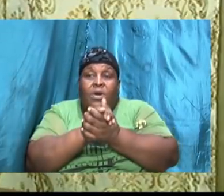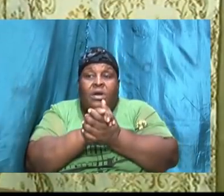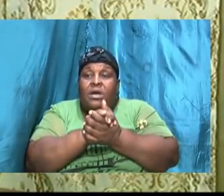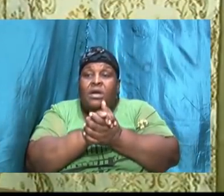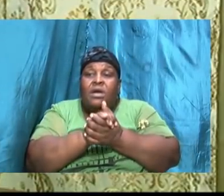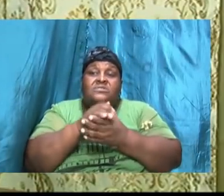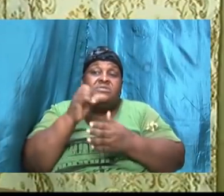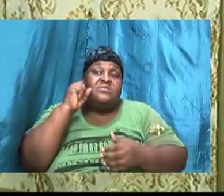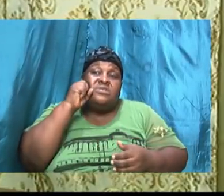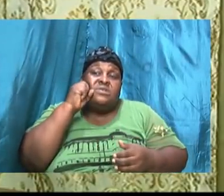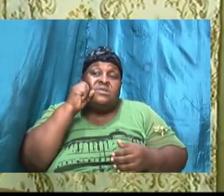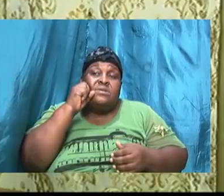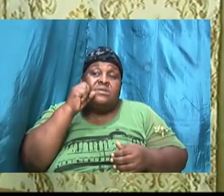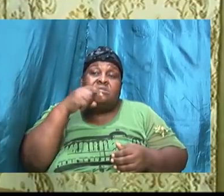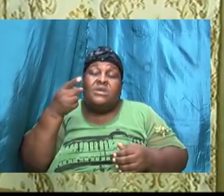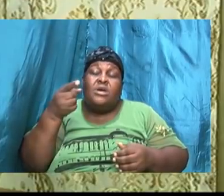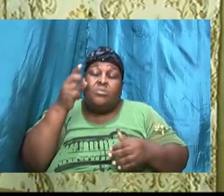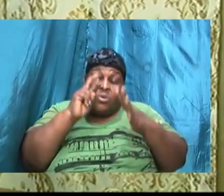in the tent